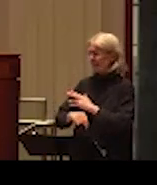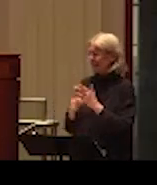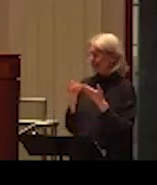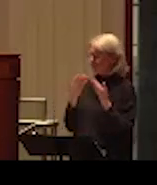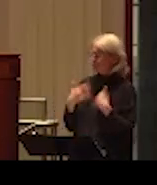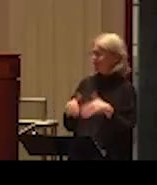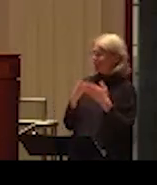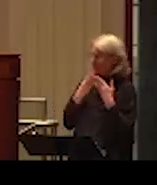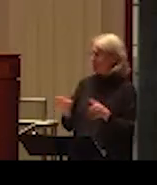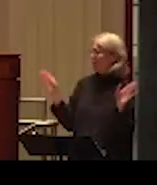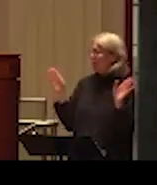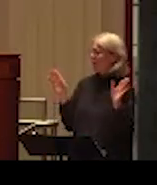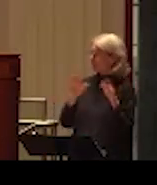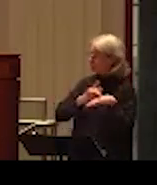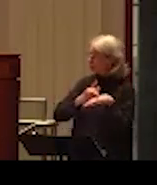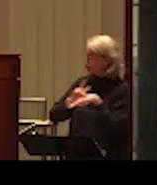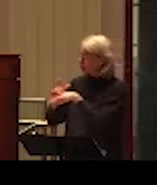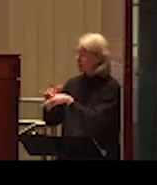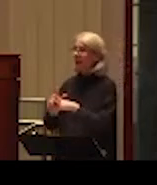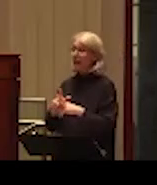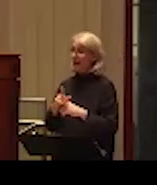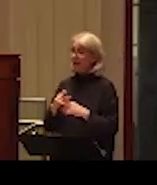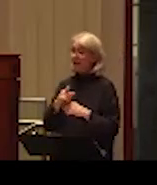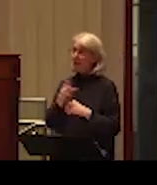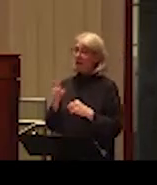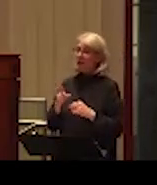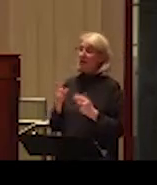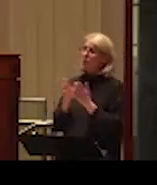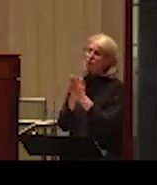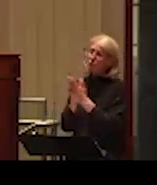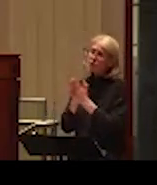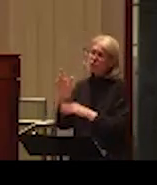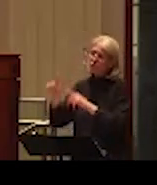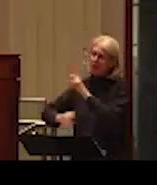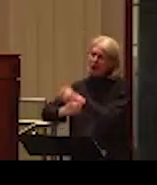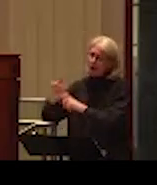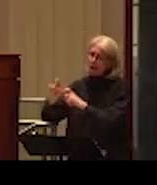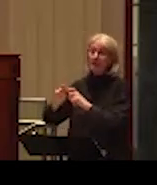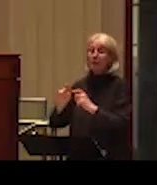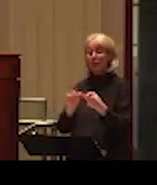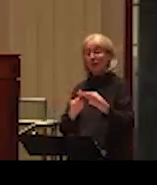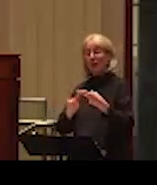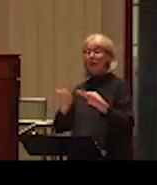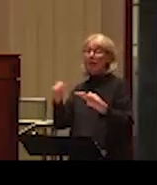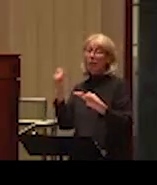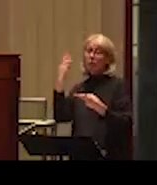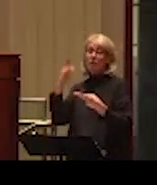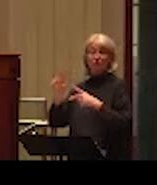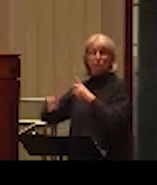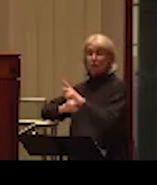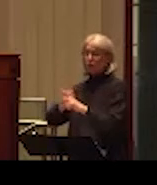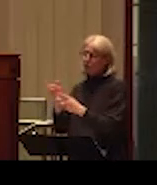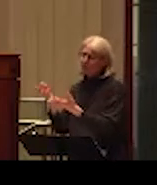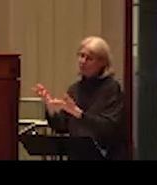to pose challenging questions and questions that seek earnestly to better understand. And that's really what